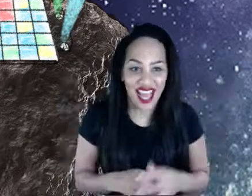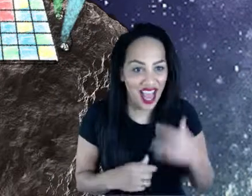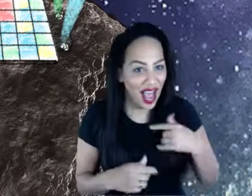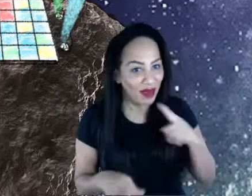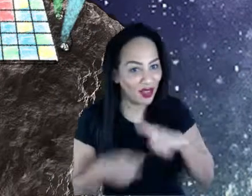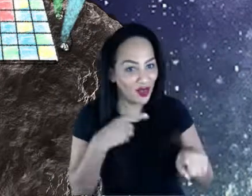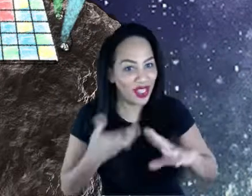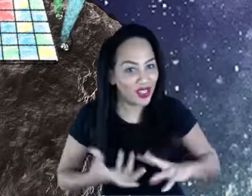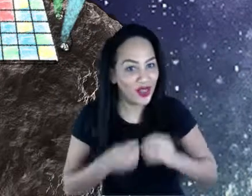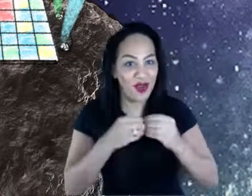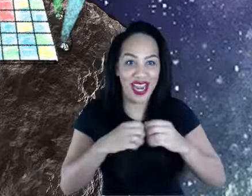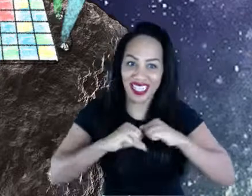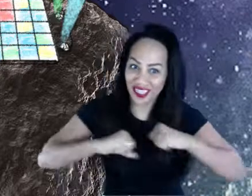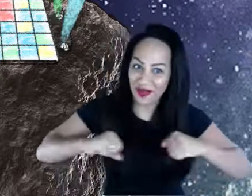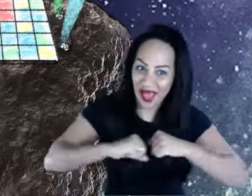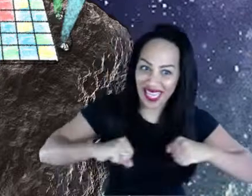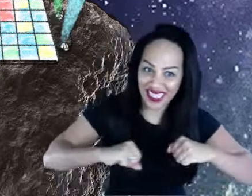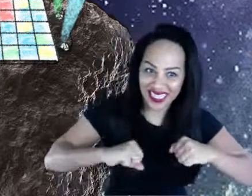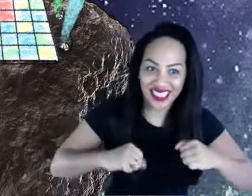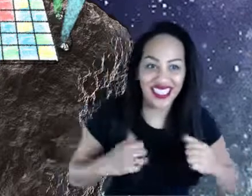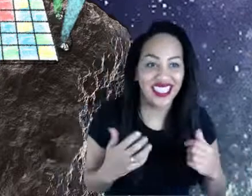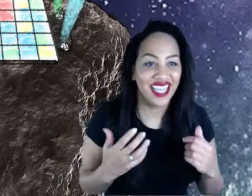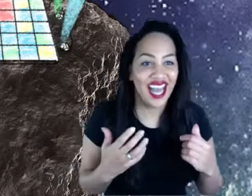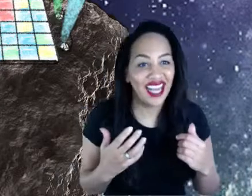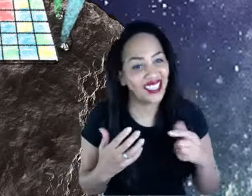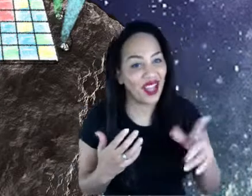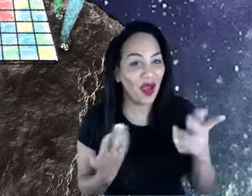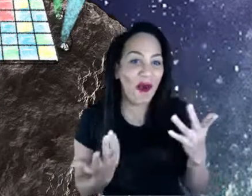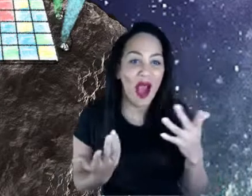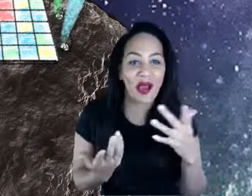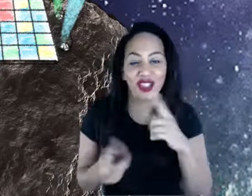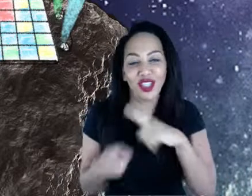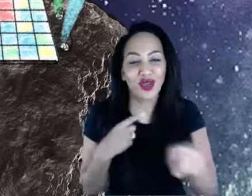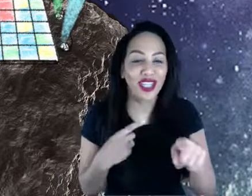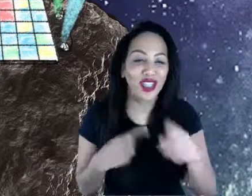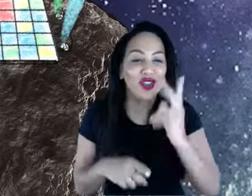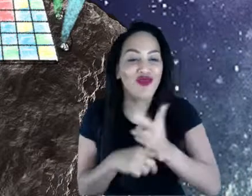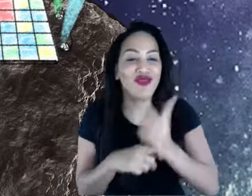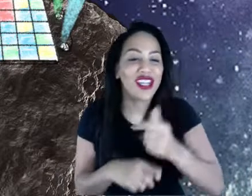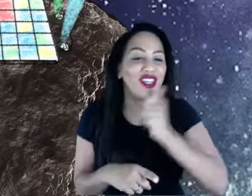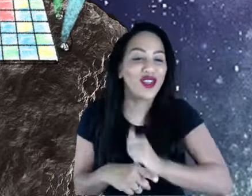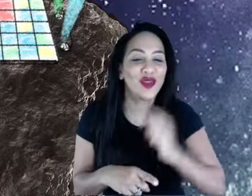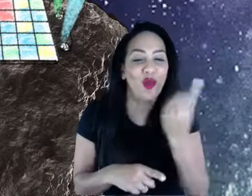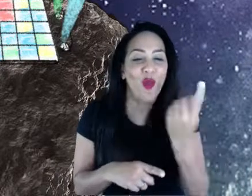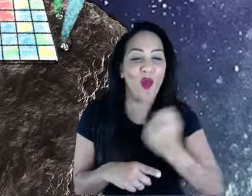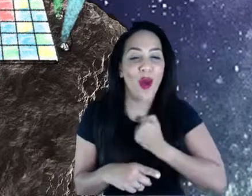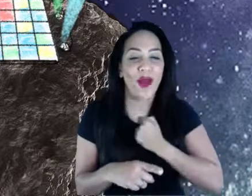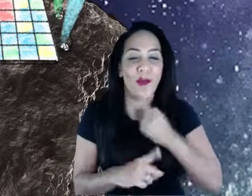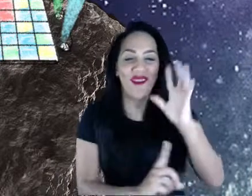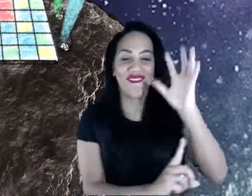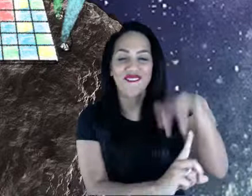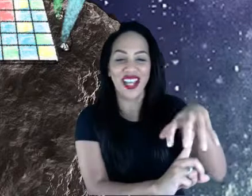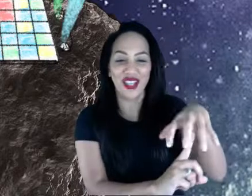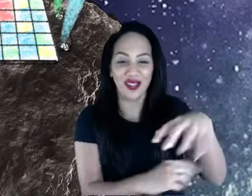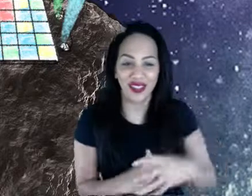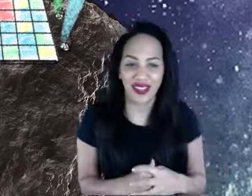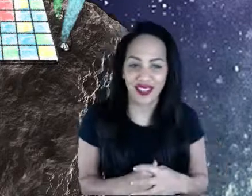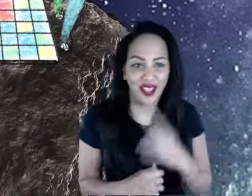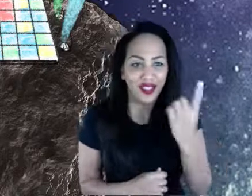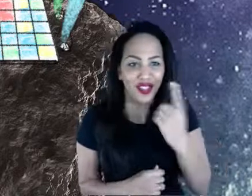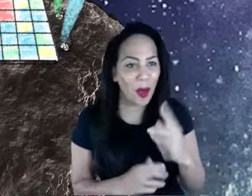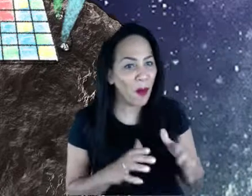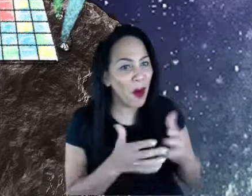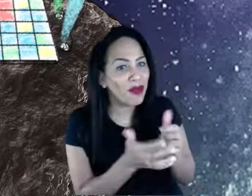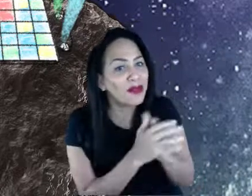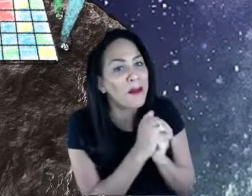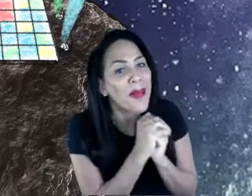reusing another one of my venues for that. And, and, and a person who was like begging me, like, hey, can I help?